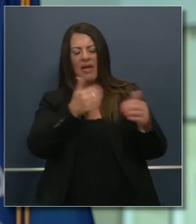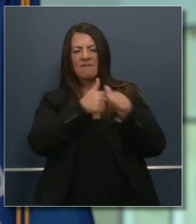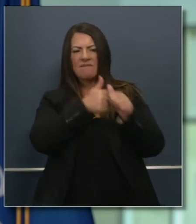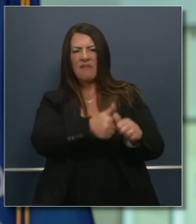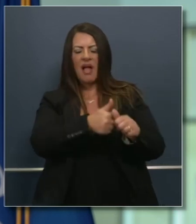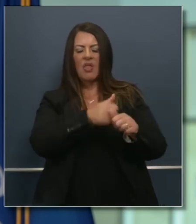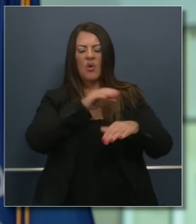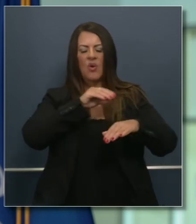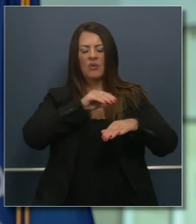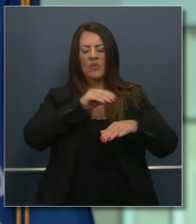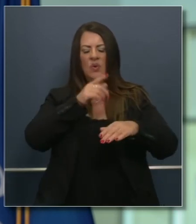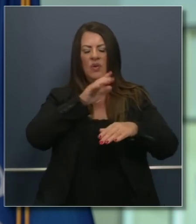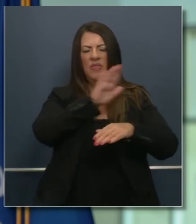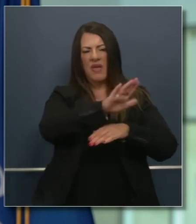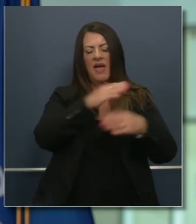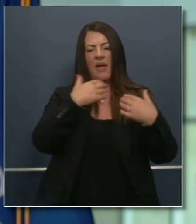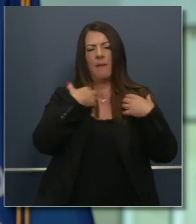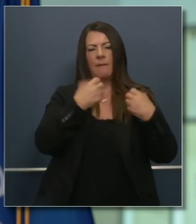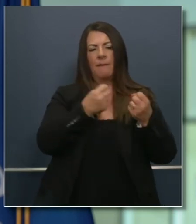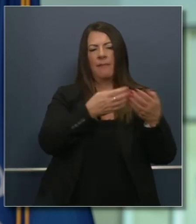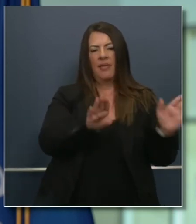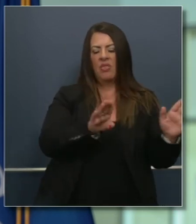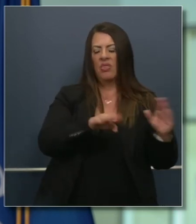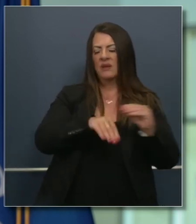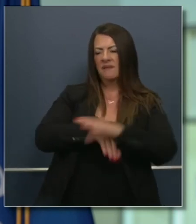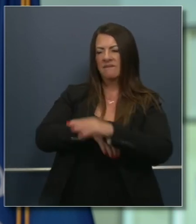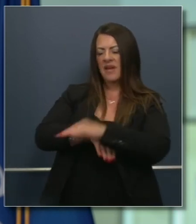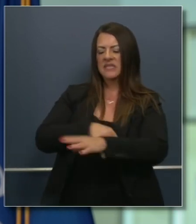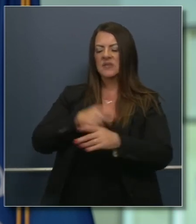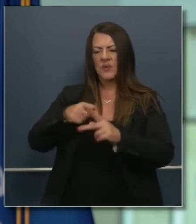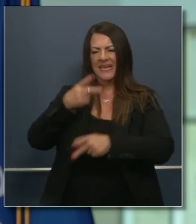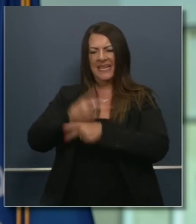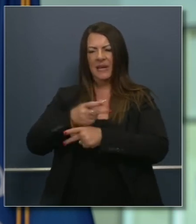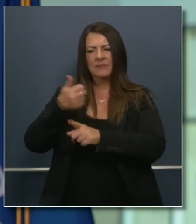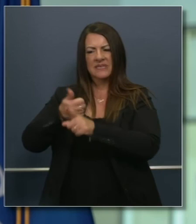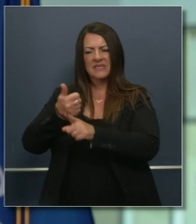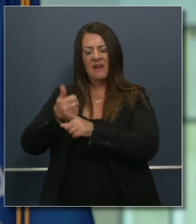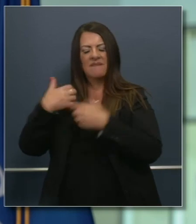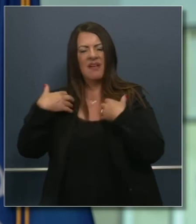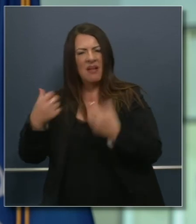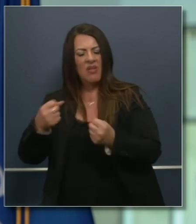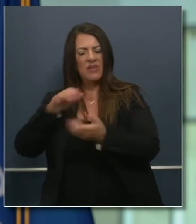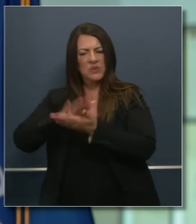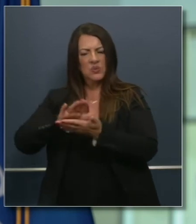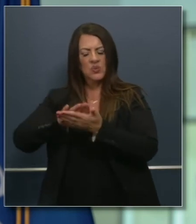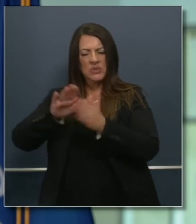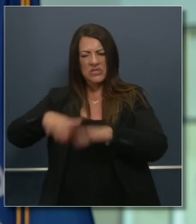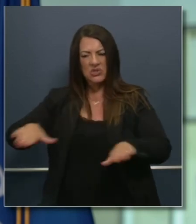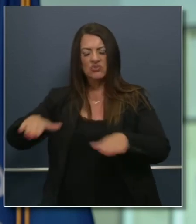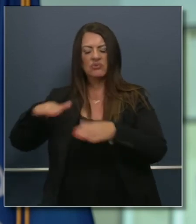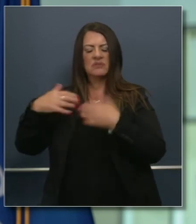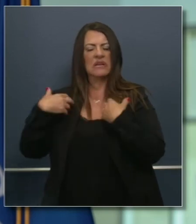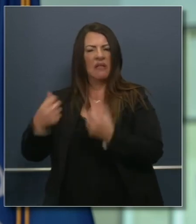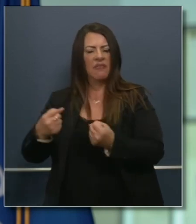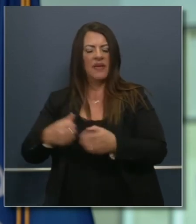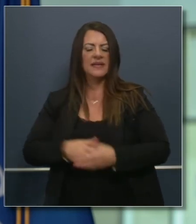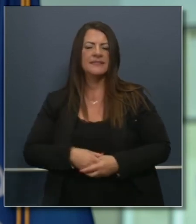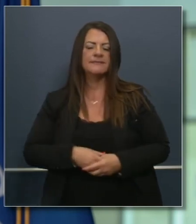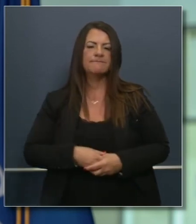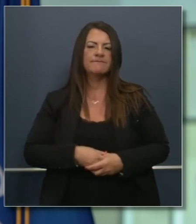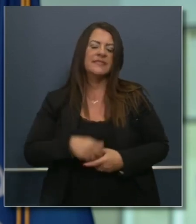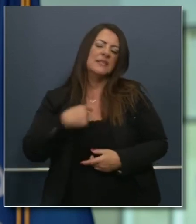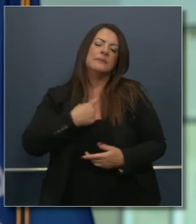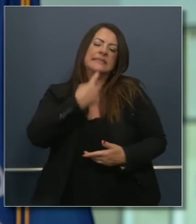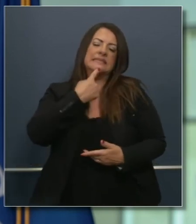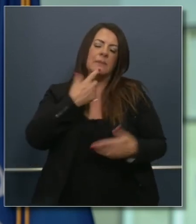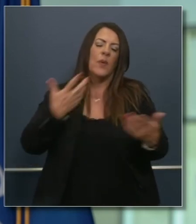keep people healthy, keep people safe, not only the kids, but the leadership of that school and others. So, by definition, I'm